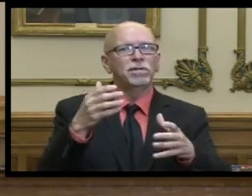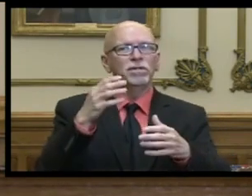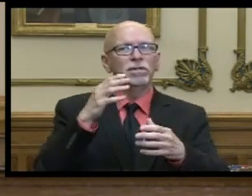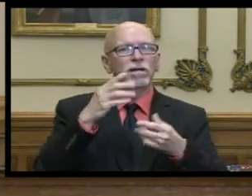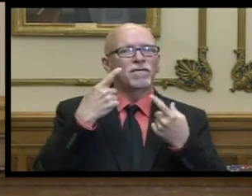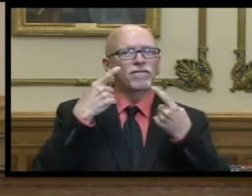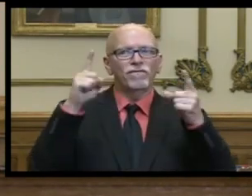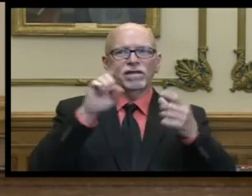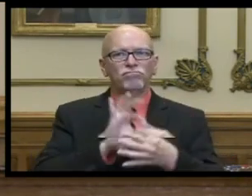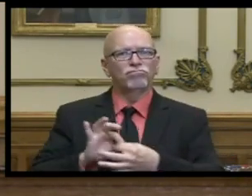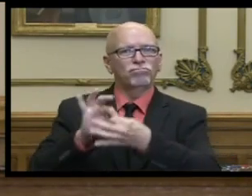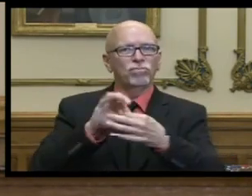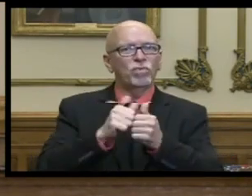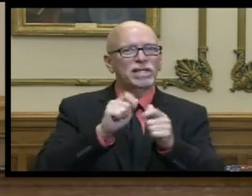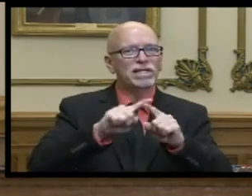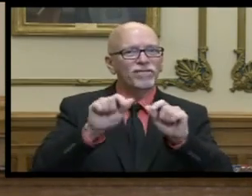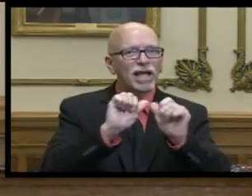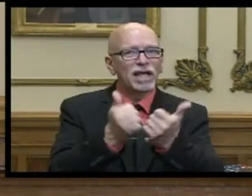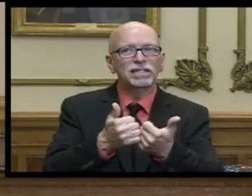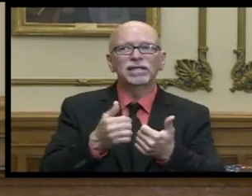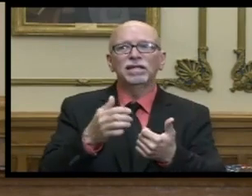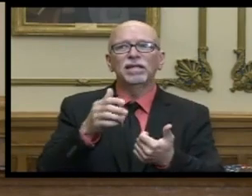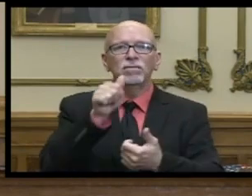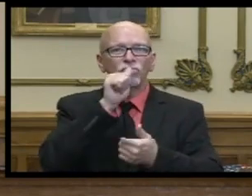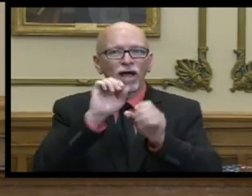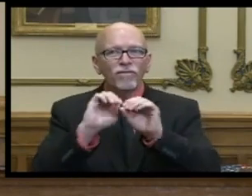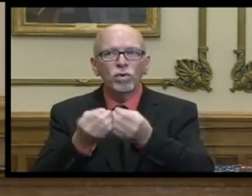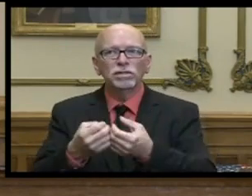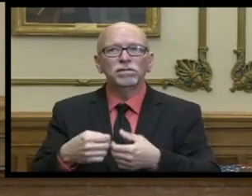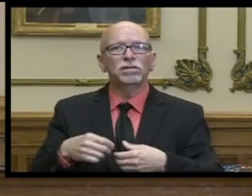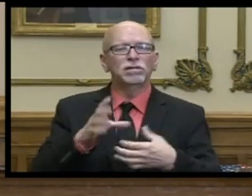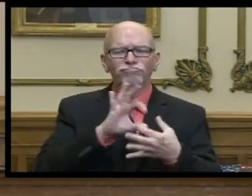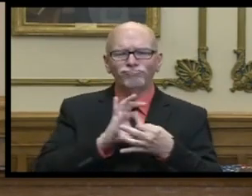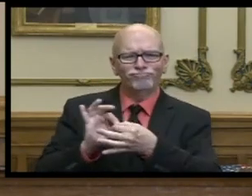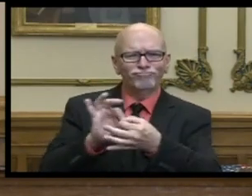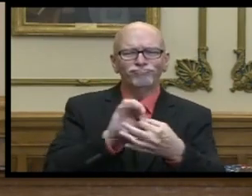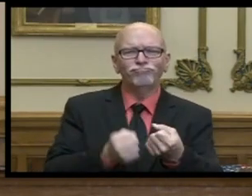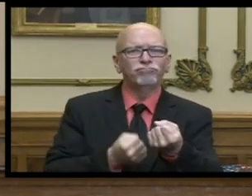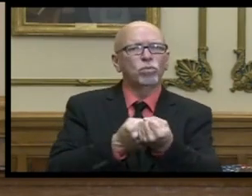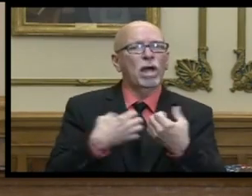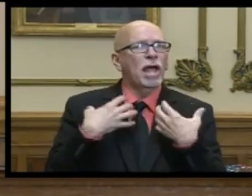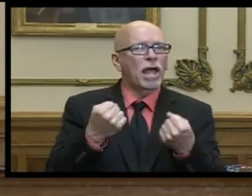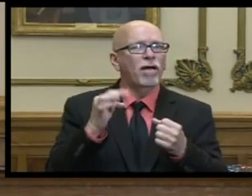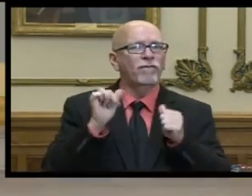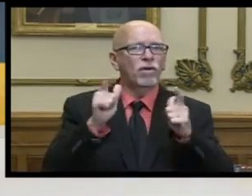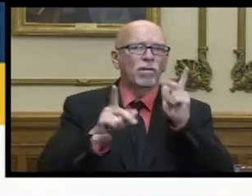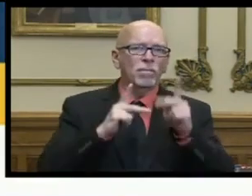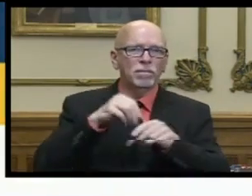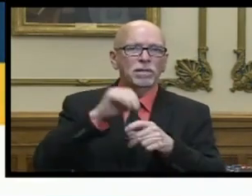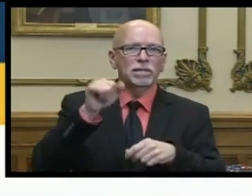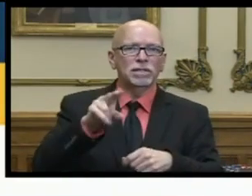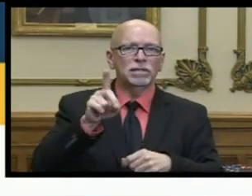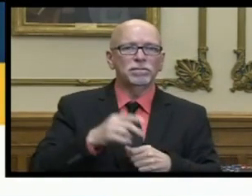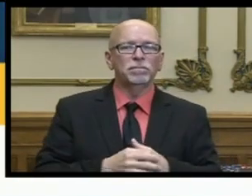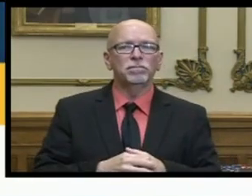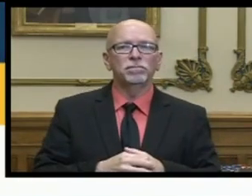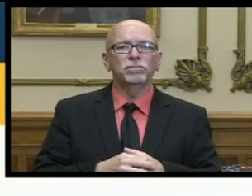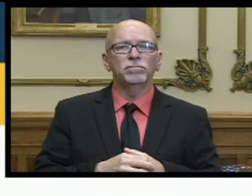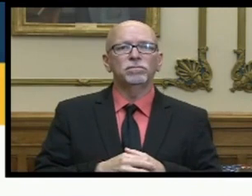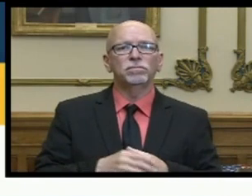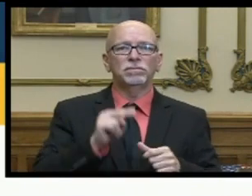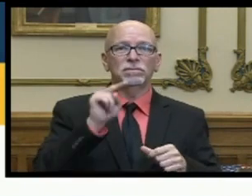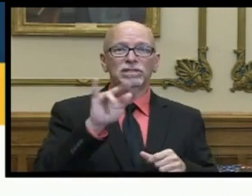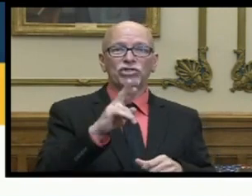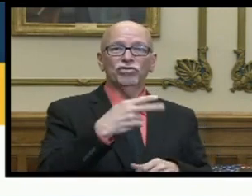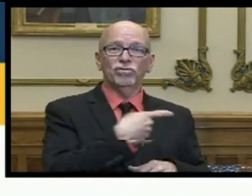coordinating across multiple agencies and private organizations to support the health of hoosiers throughout the state near and i